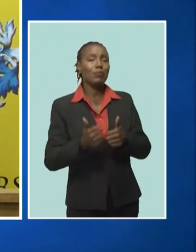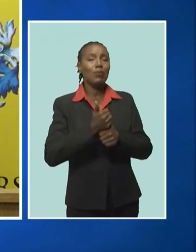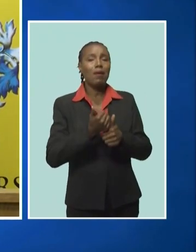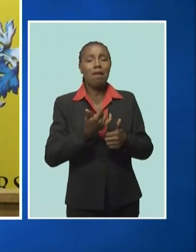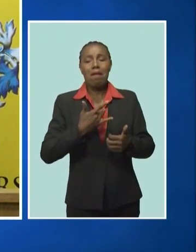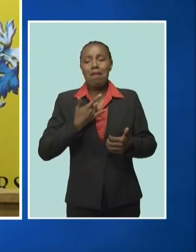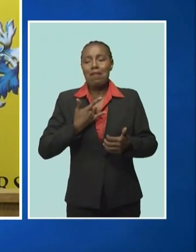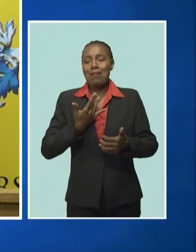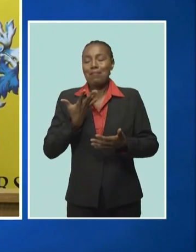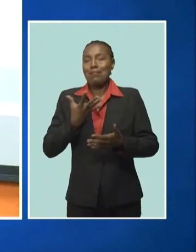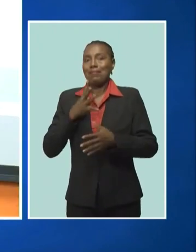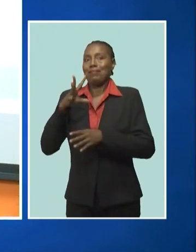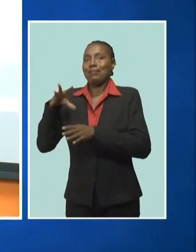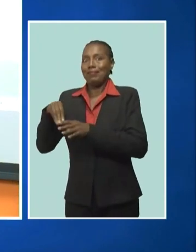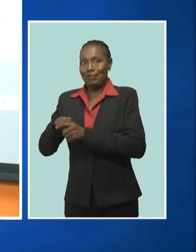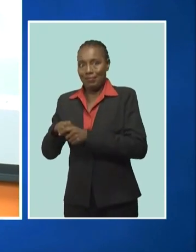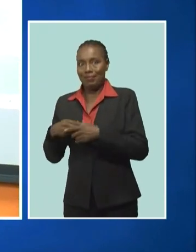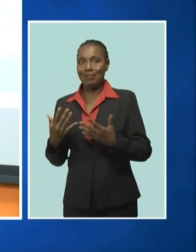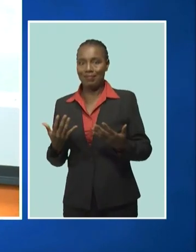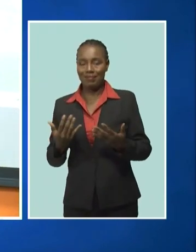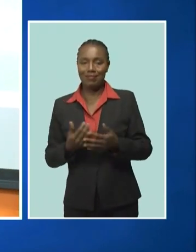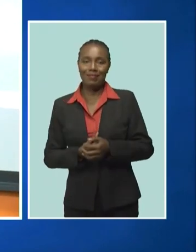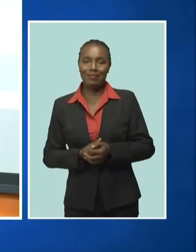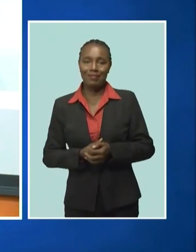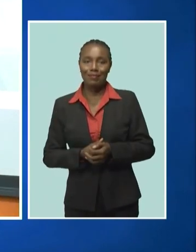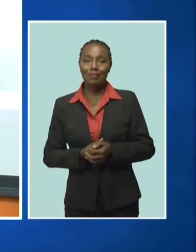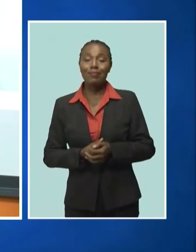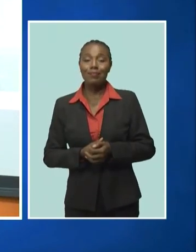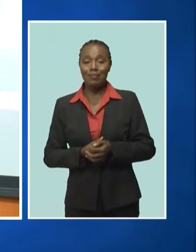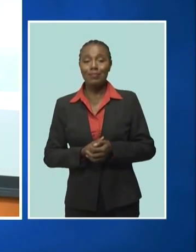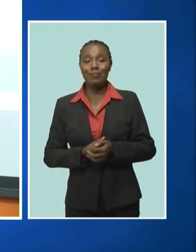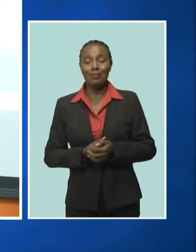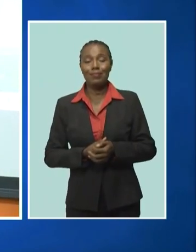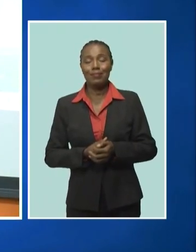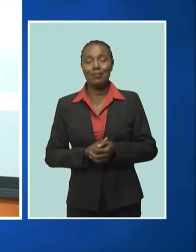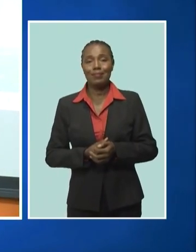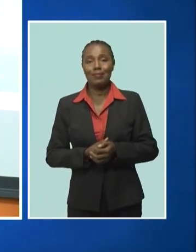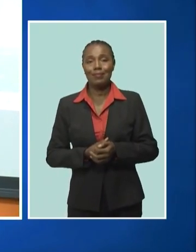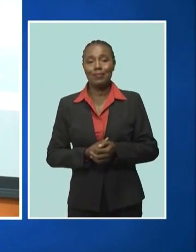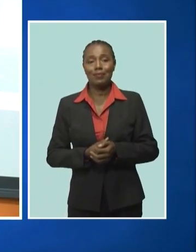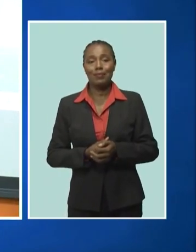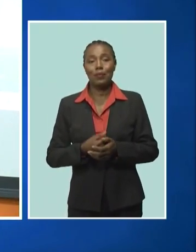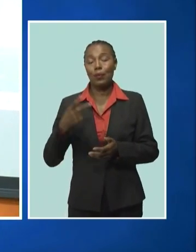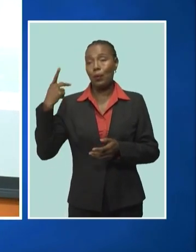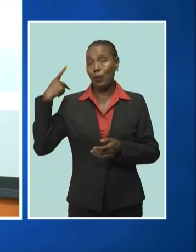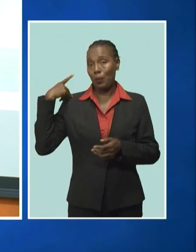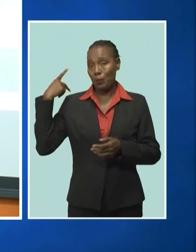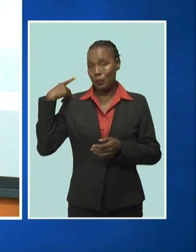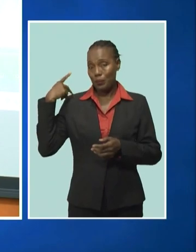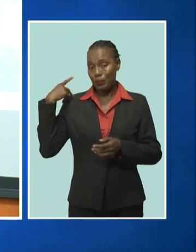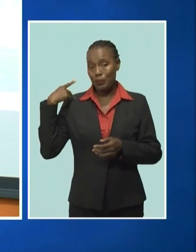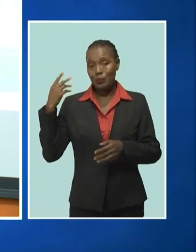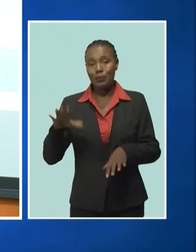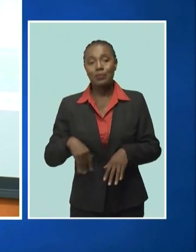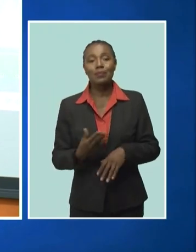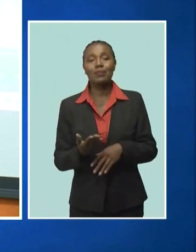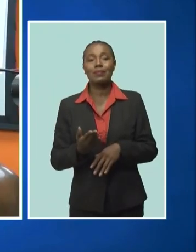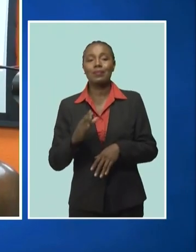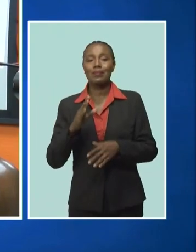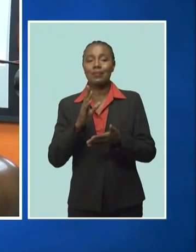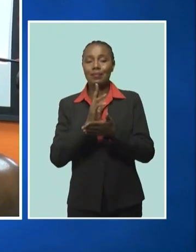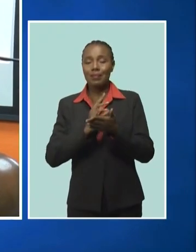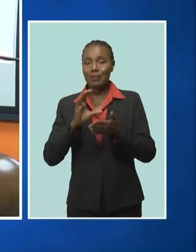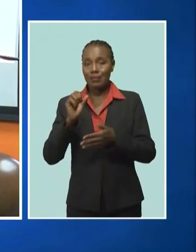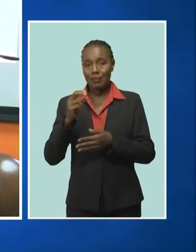of it too Pro Vice Chancellor and Principal of the UBE Kefil campus Professor Clive Landis called it a